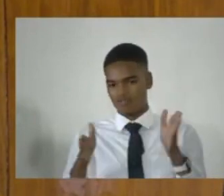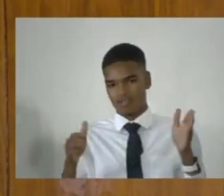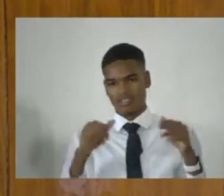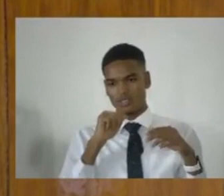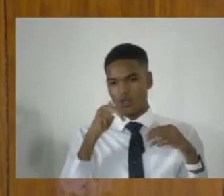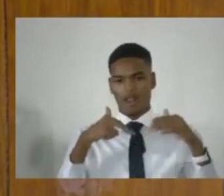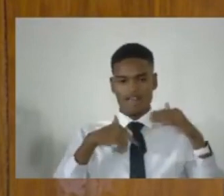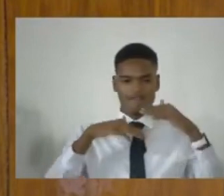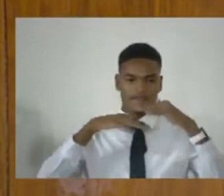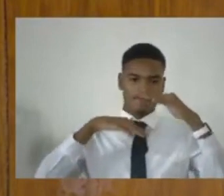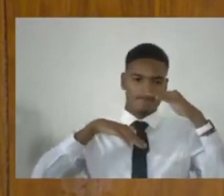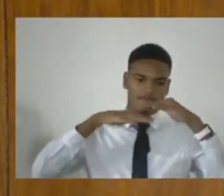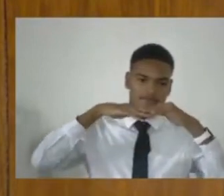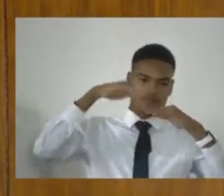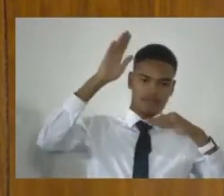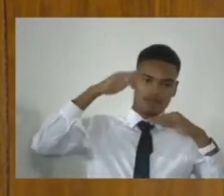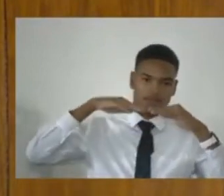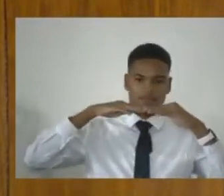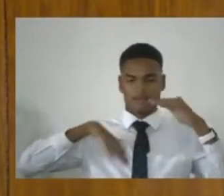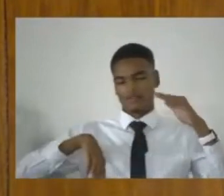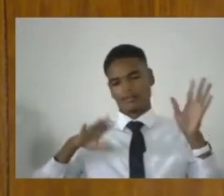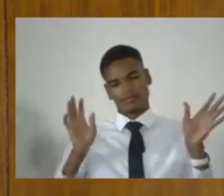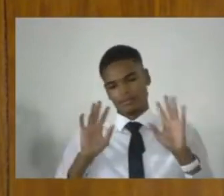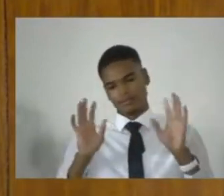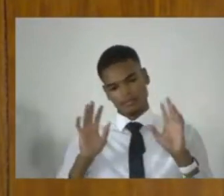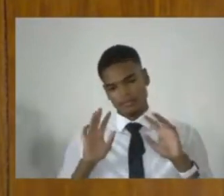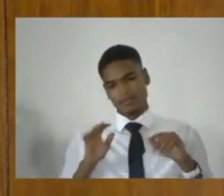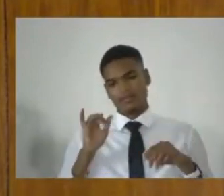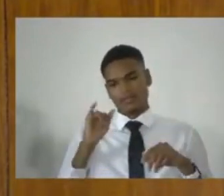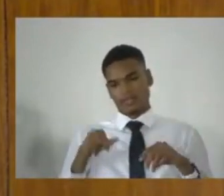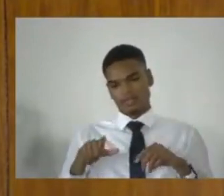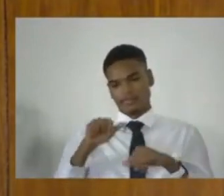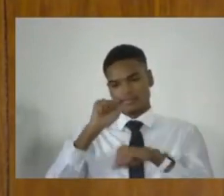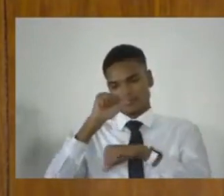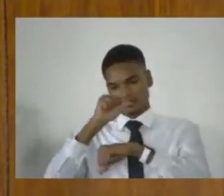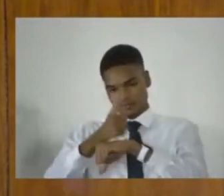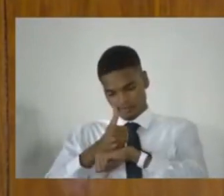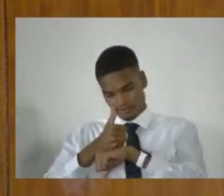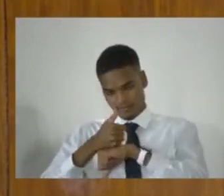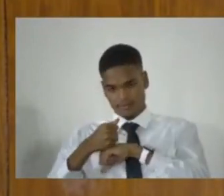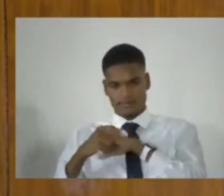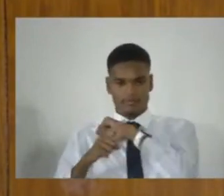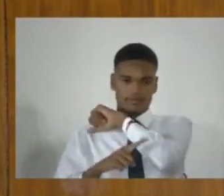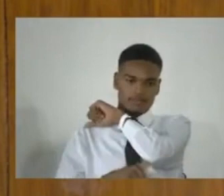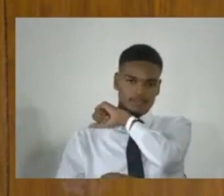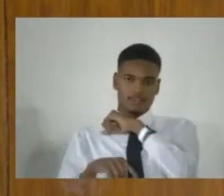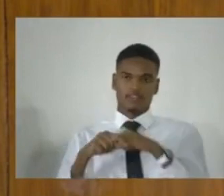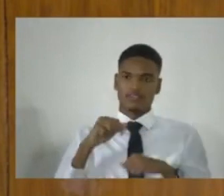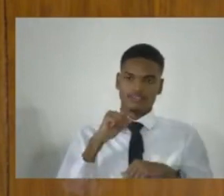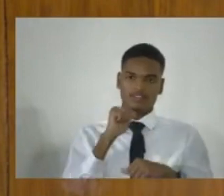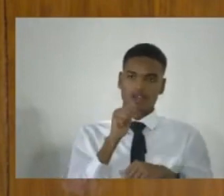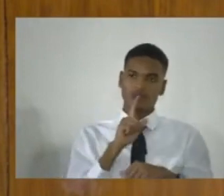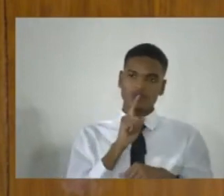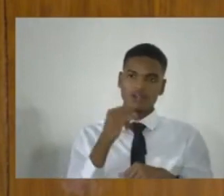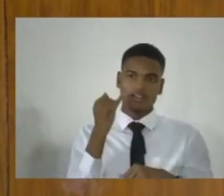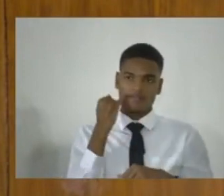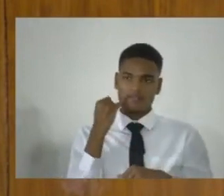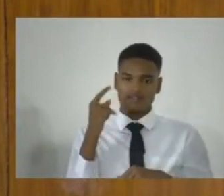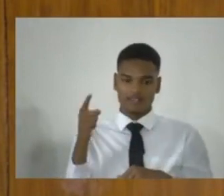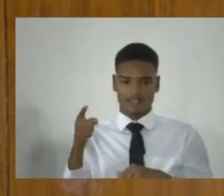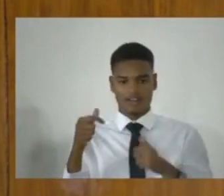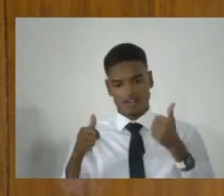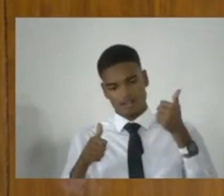a maximum. It is the penalty that applies on conviction. I'm not sure that that falls within the formulation of a prescribed minimum penalty